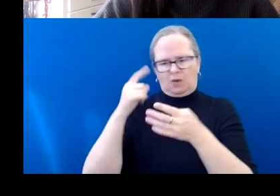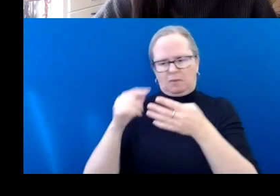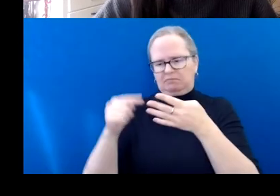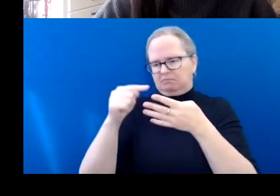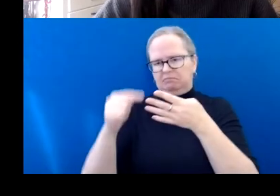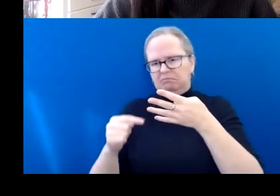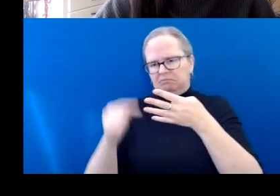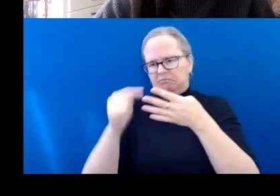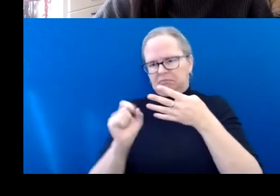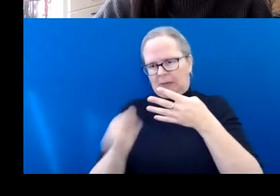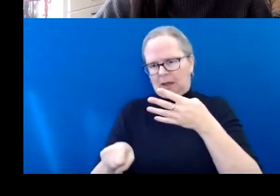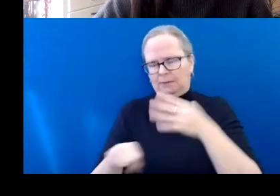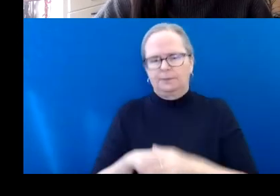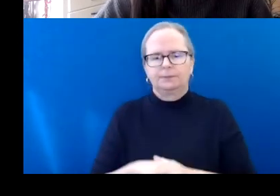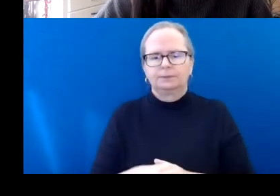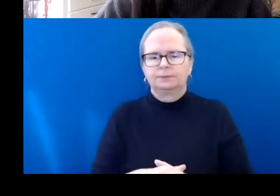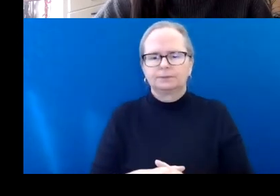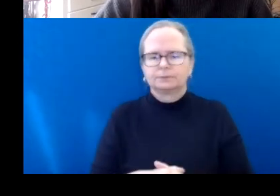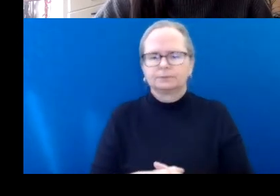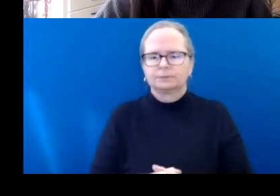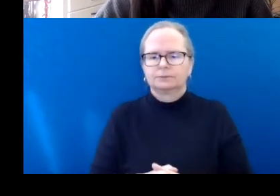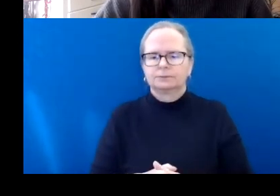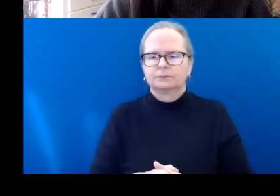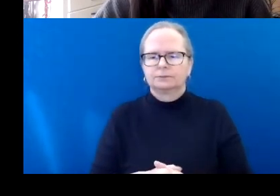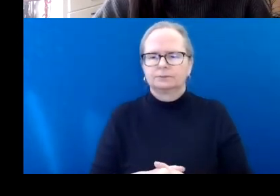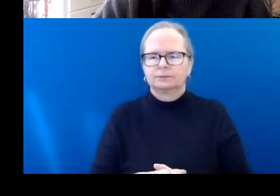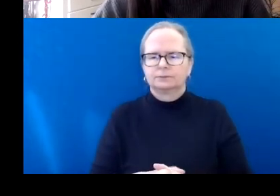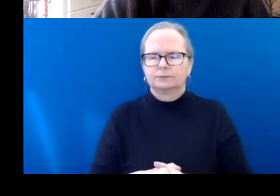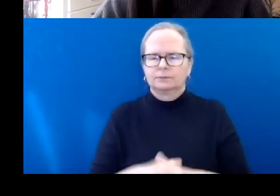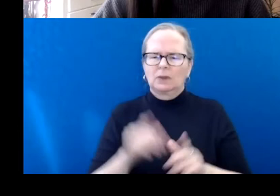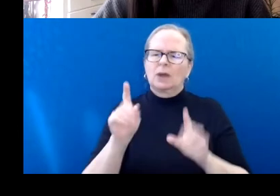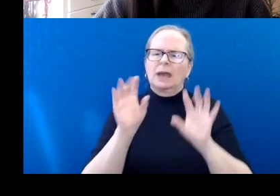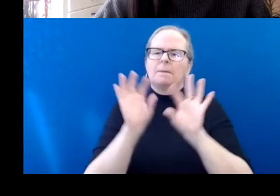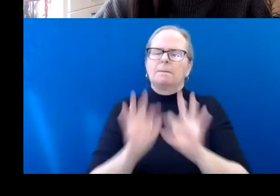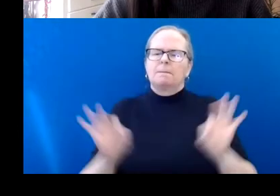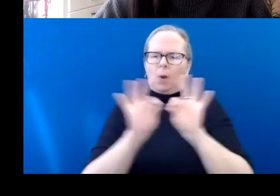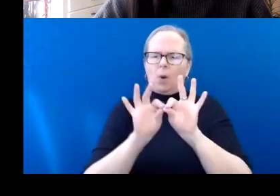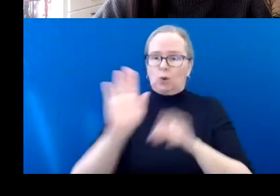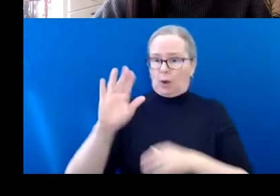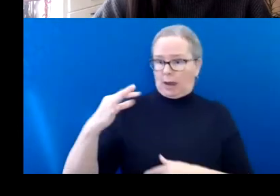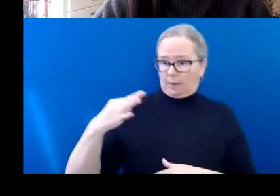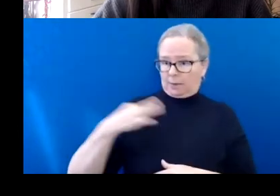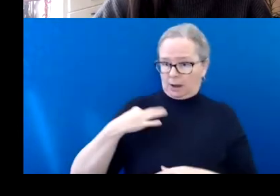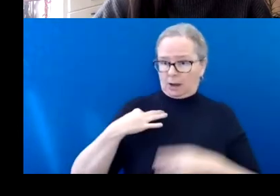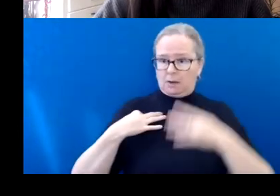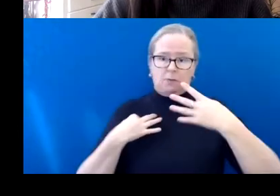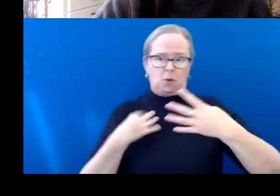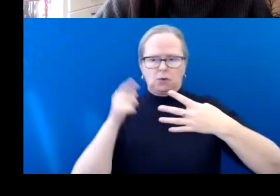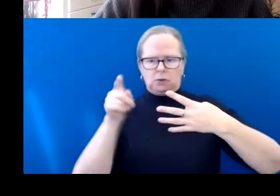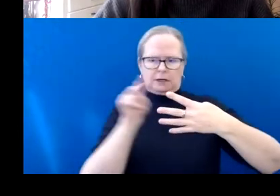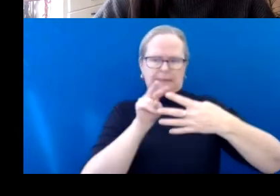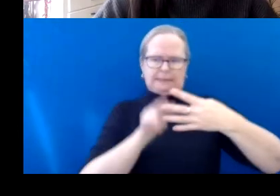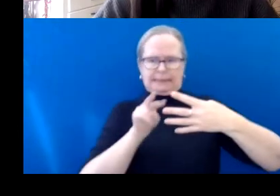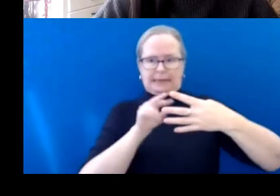But it's important to know that your application may get rolled over into future intakes if you apply early,